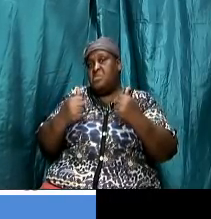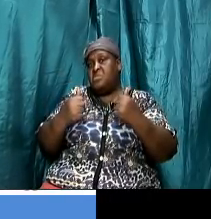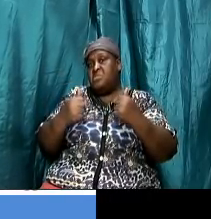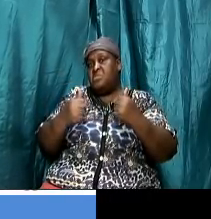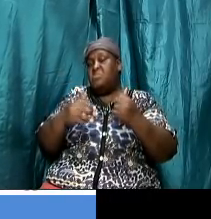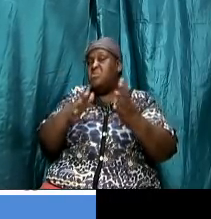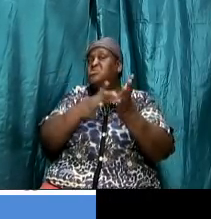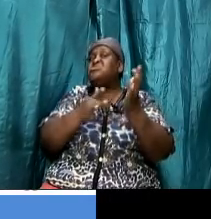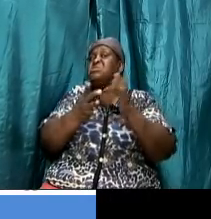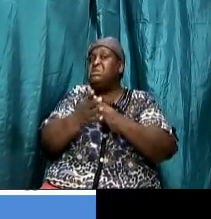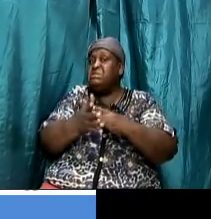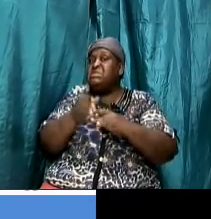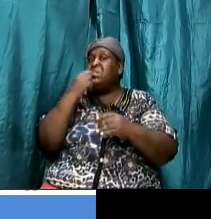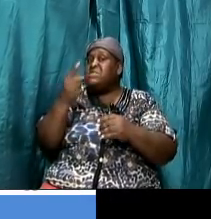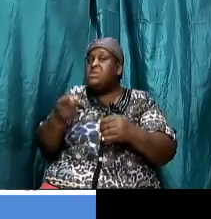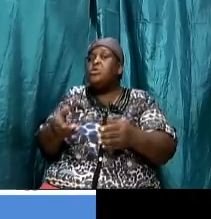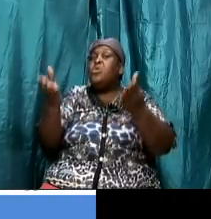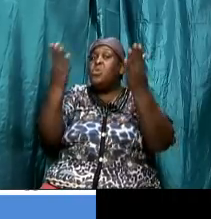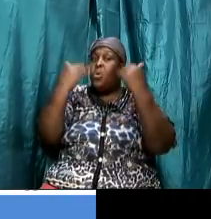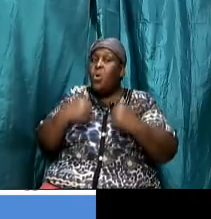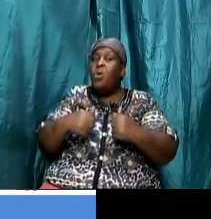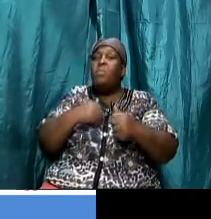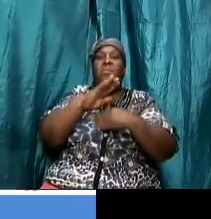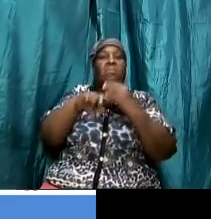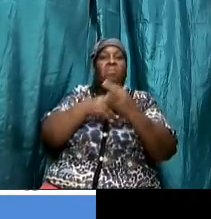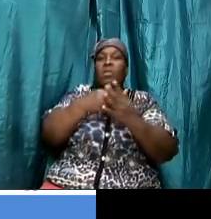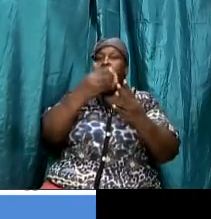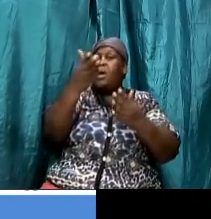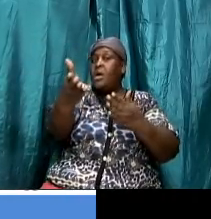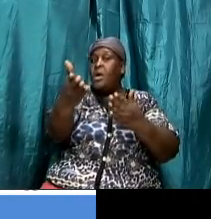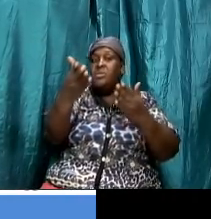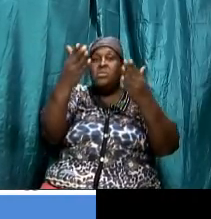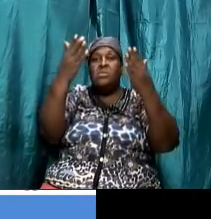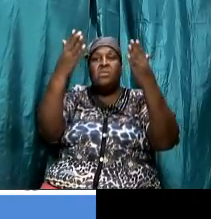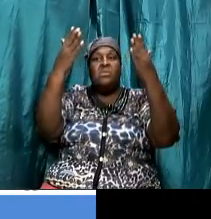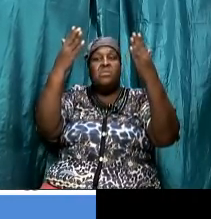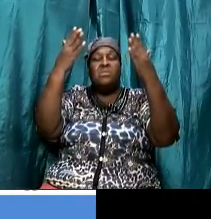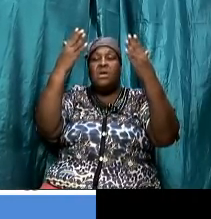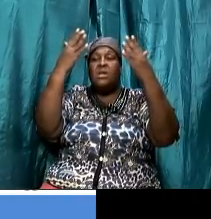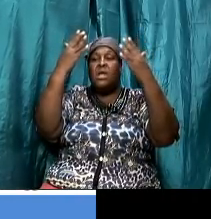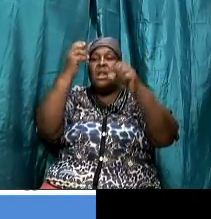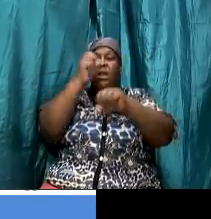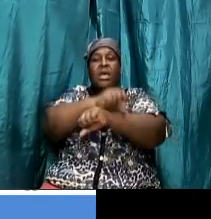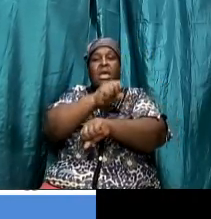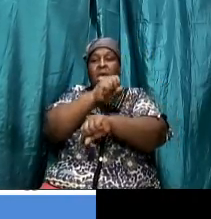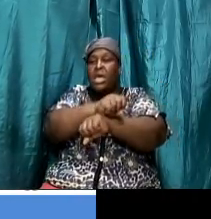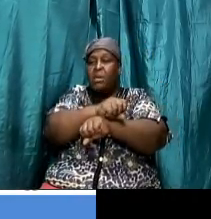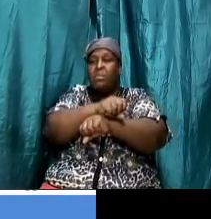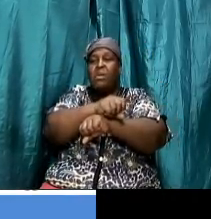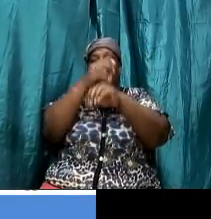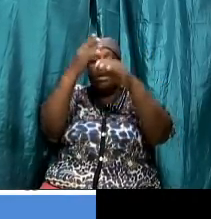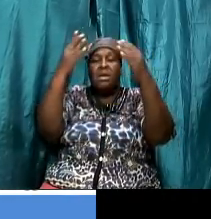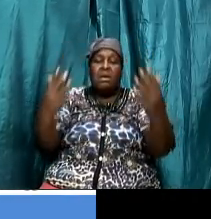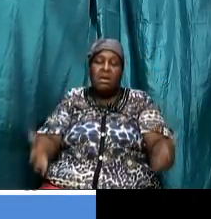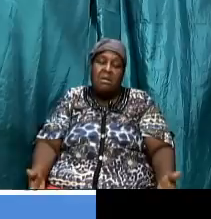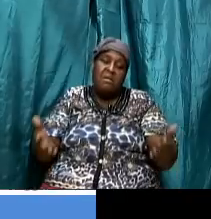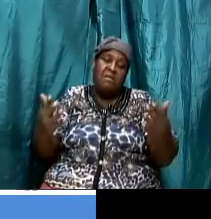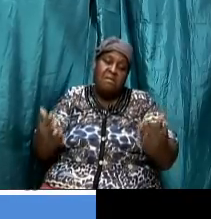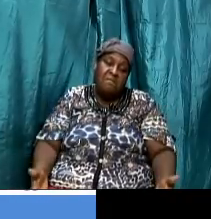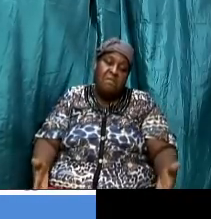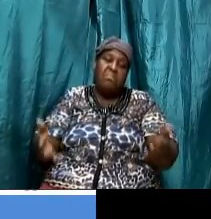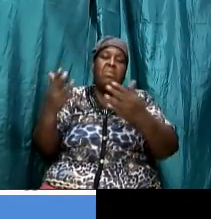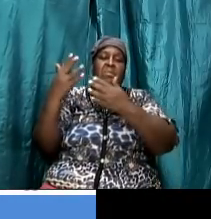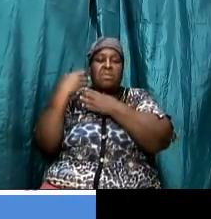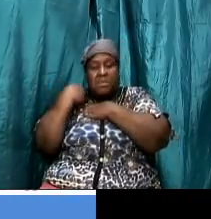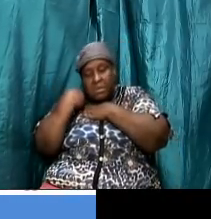so Jesus said look here come unto me all that labor and are heavy laden he was talking about the work that you have to do in sin sin